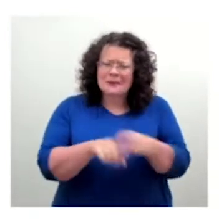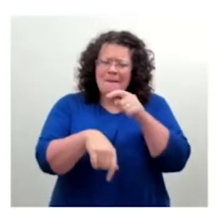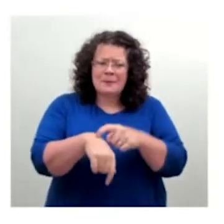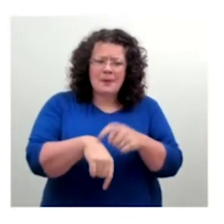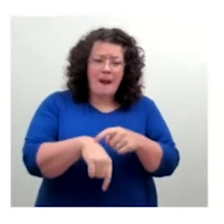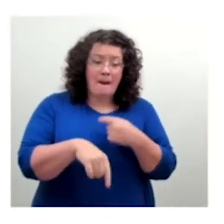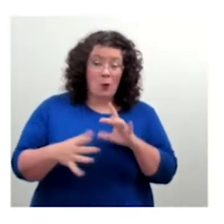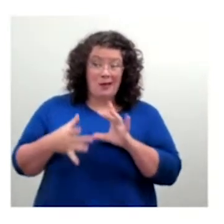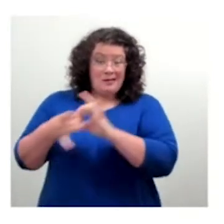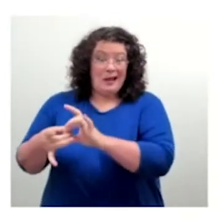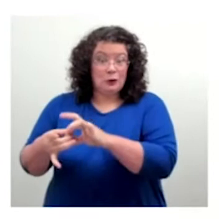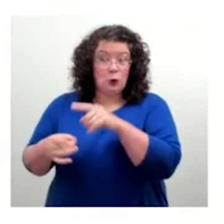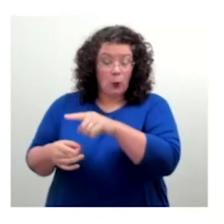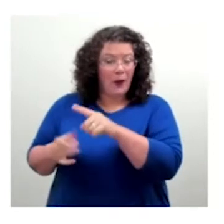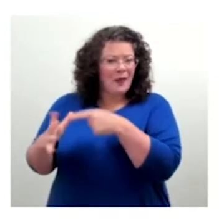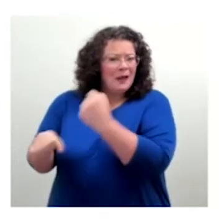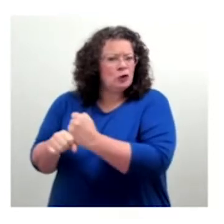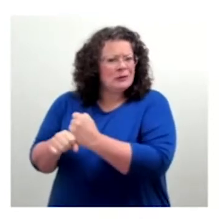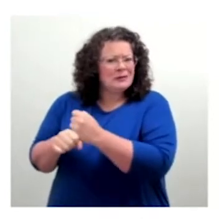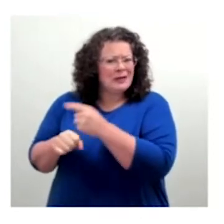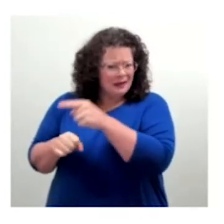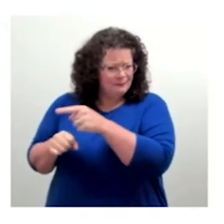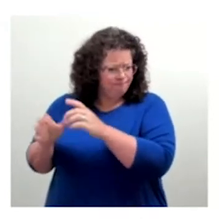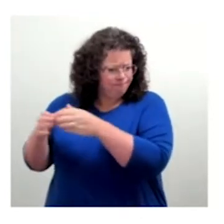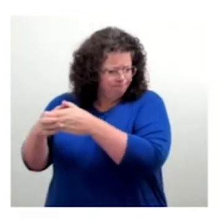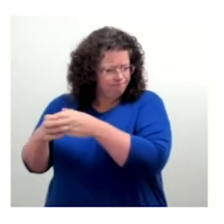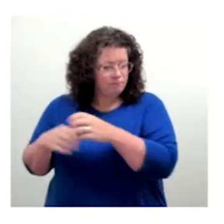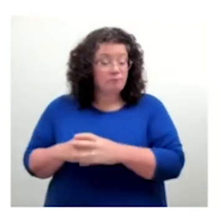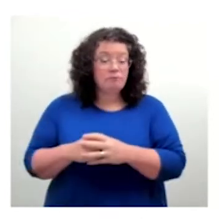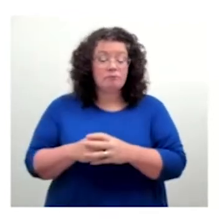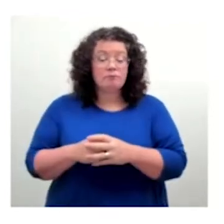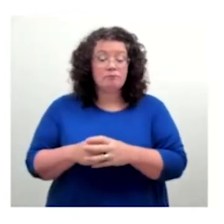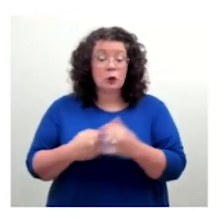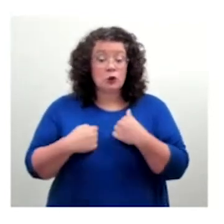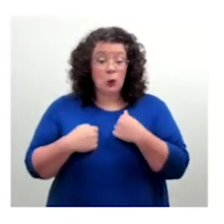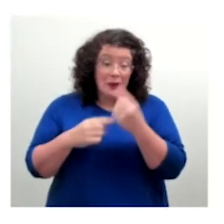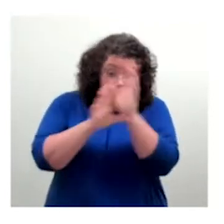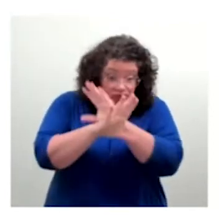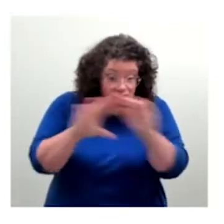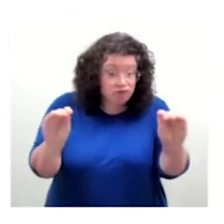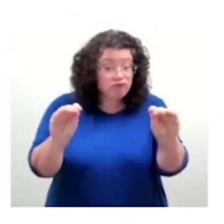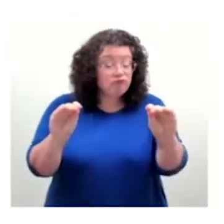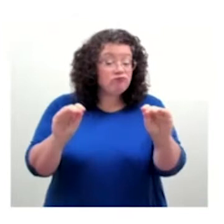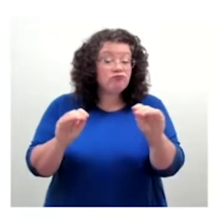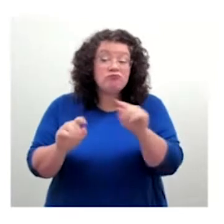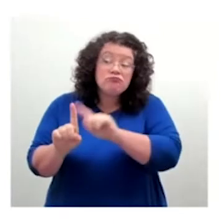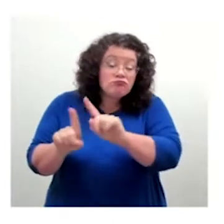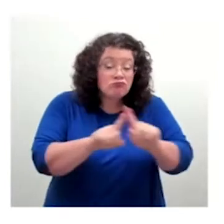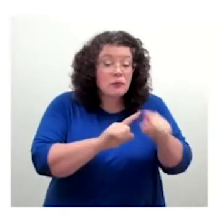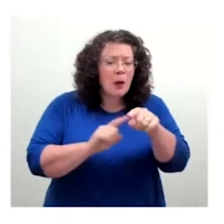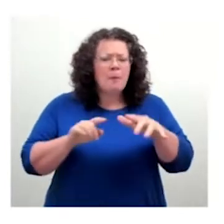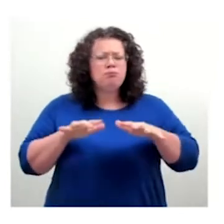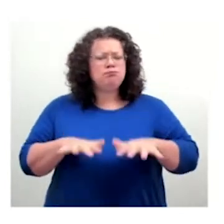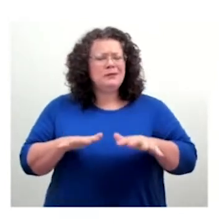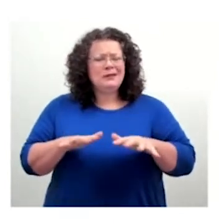studio that came out by far on top. mean, all these other studios put together really great proposals, but Dalton Marg had got this fantastic history